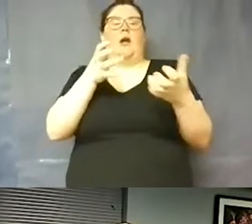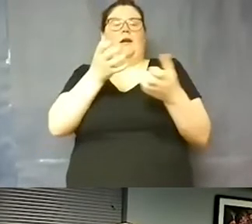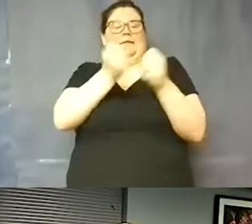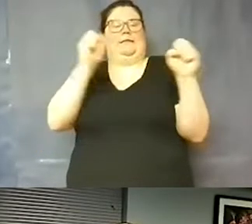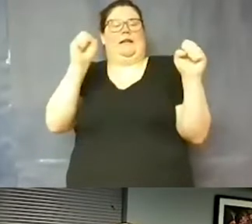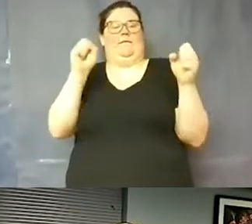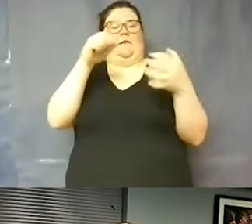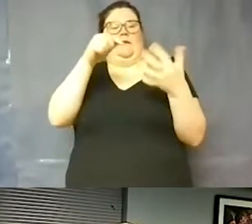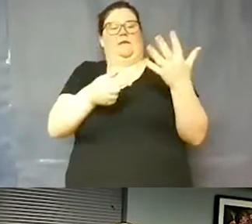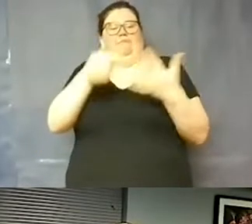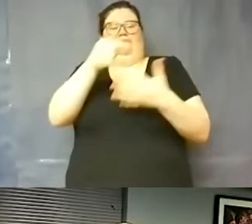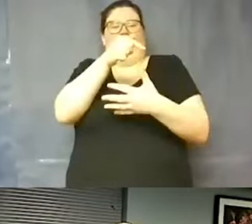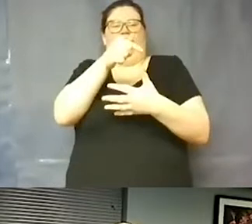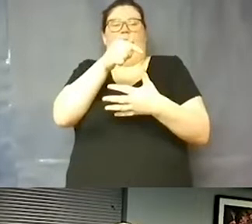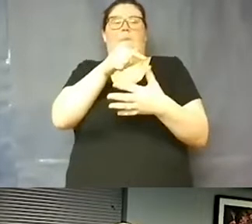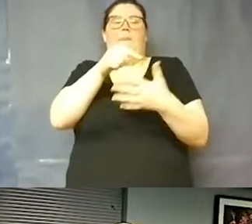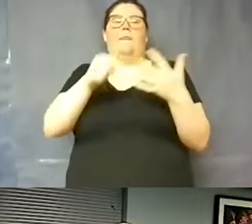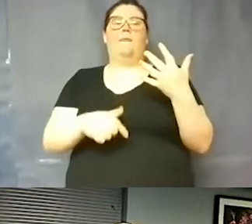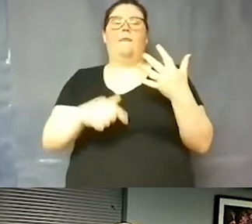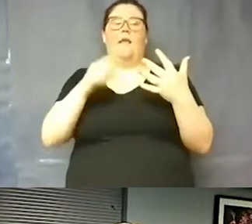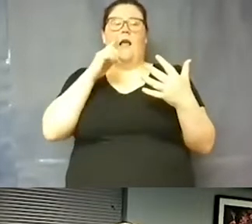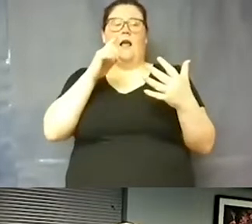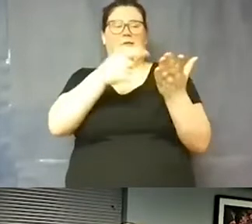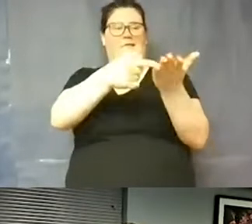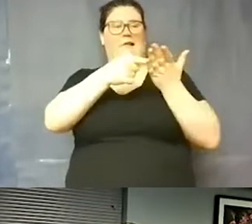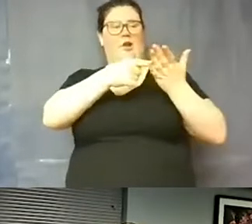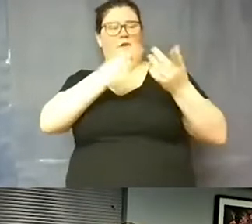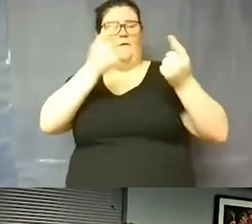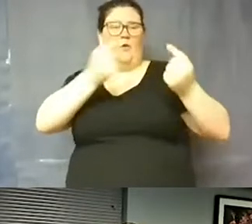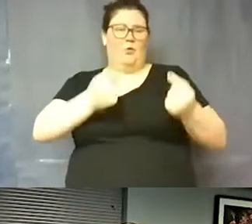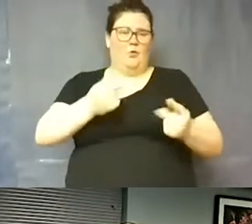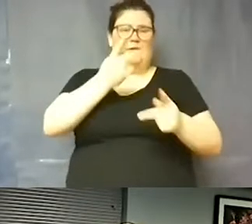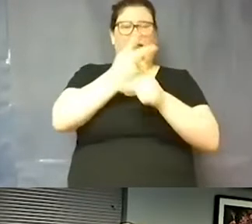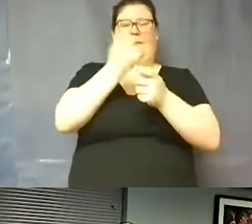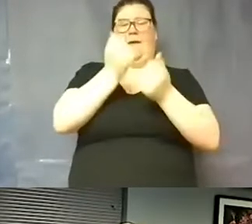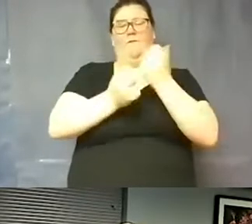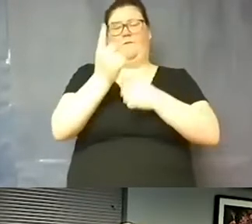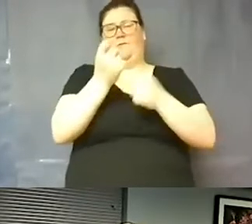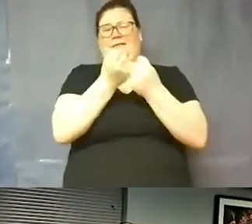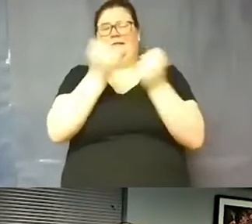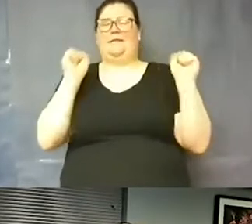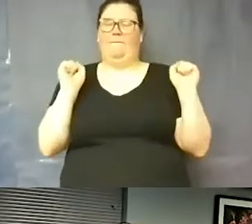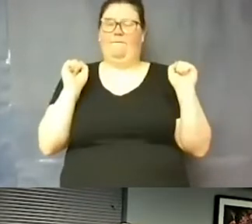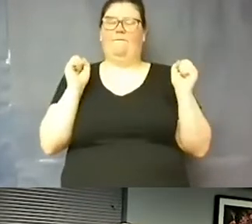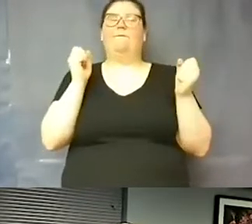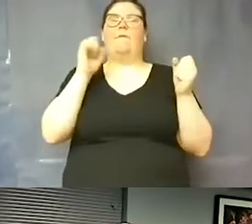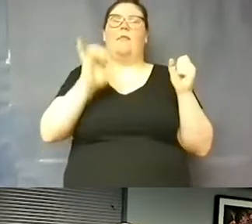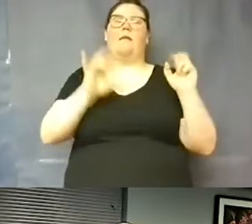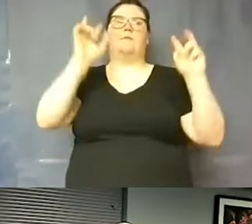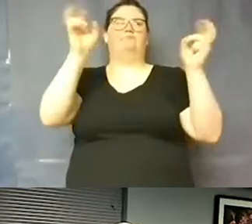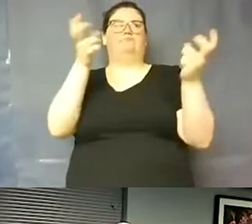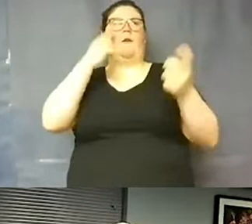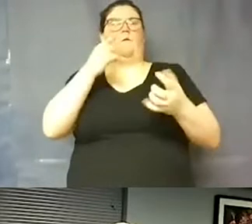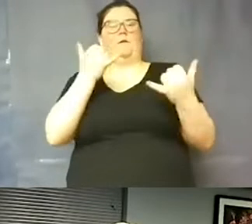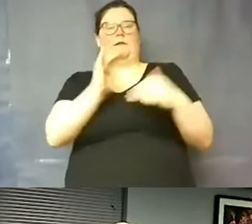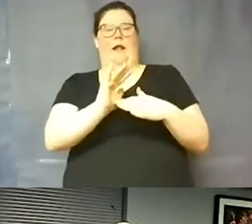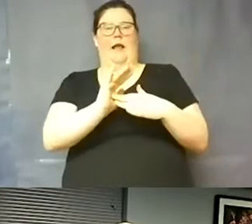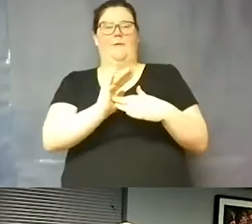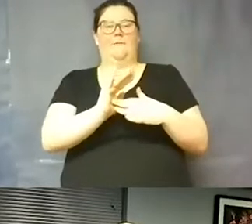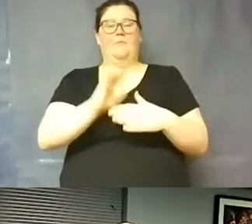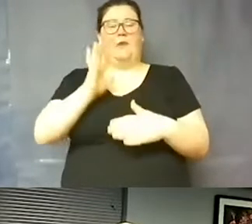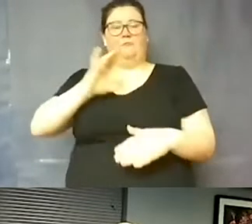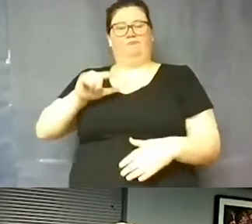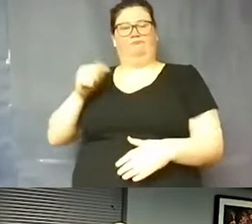and discussion of what we're doing to keep everybody safe as a topic for tonight. So with that, I'll turn it over to Sharon